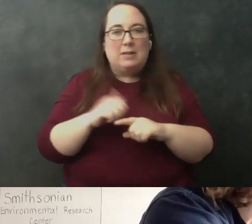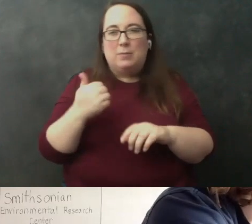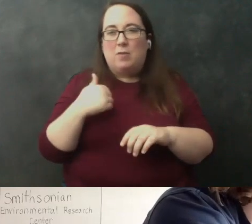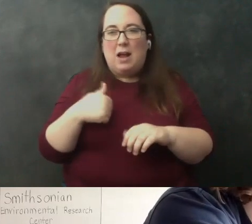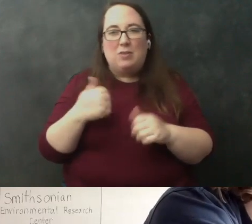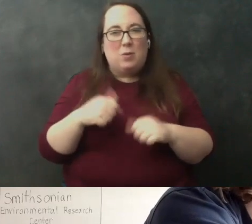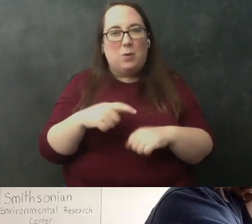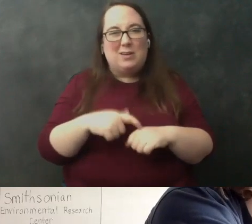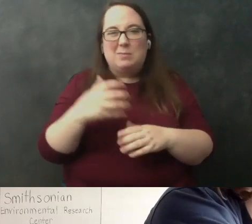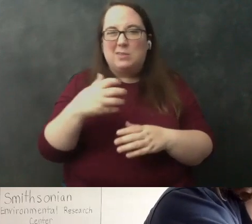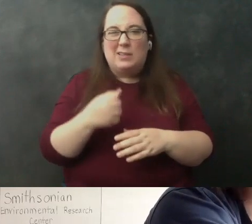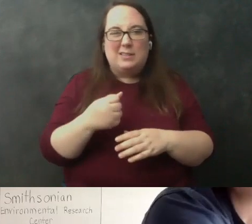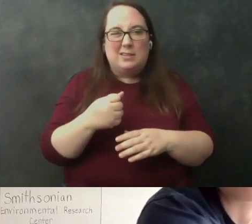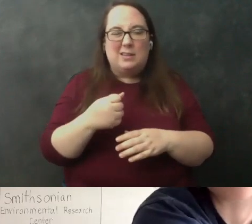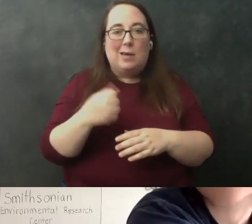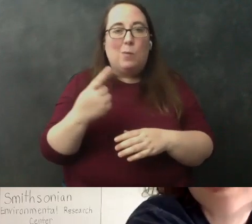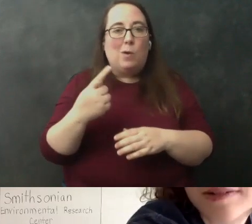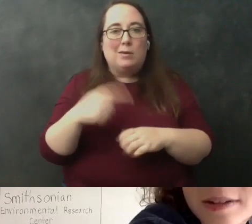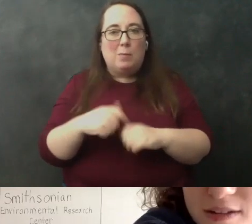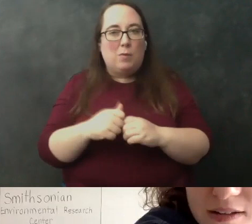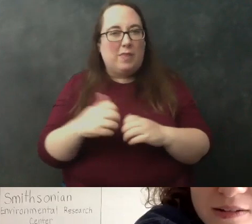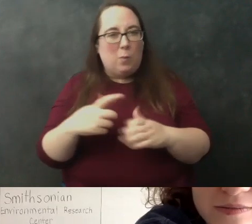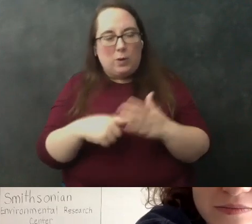once squeezing it and once without what do you think